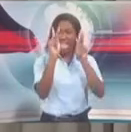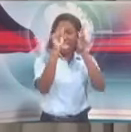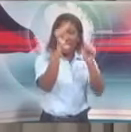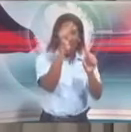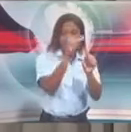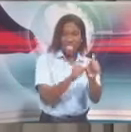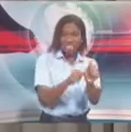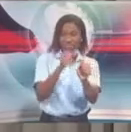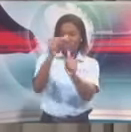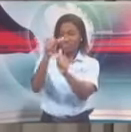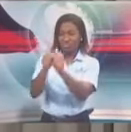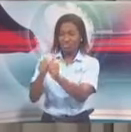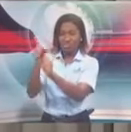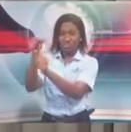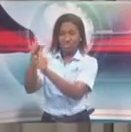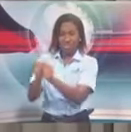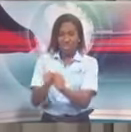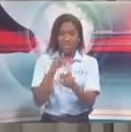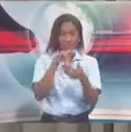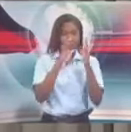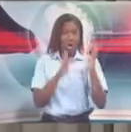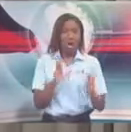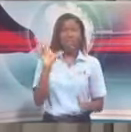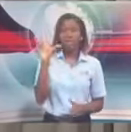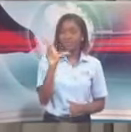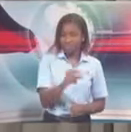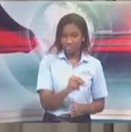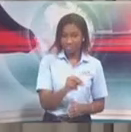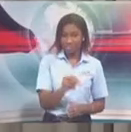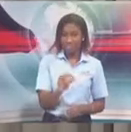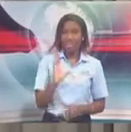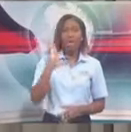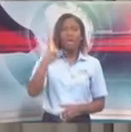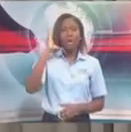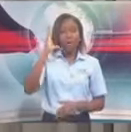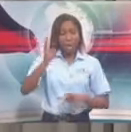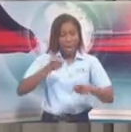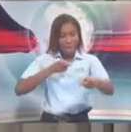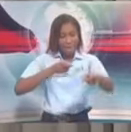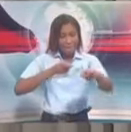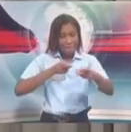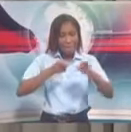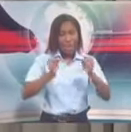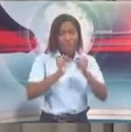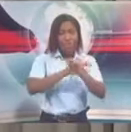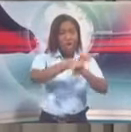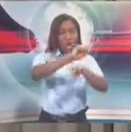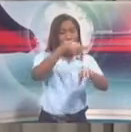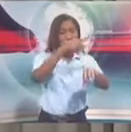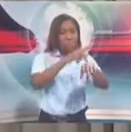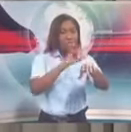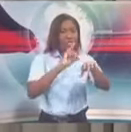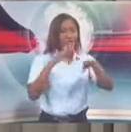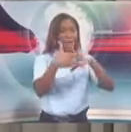and a personal reach-out to anyone here in Trinidad. We're going to carefully coordinate it with the principals in Barbados and in Jamaica.